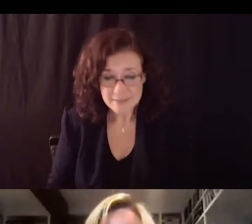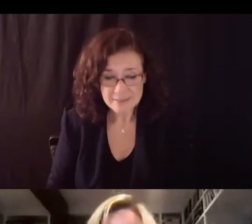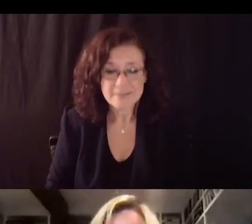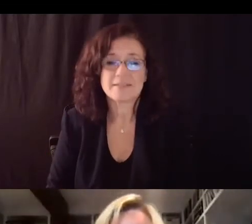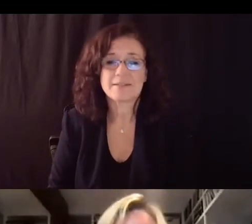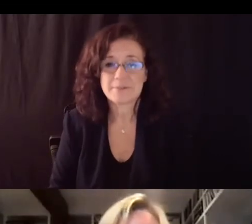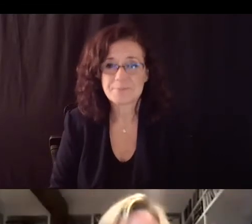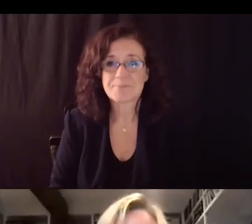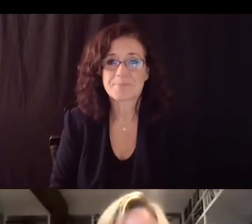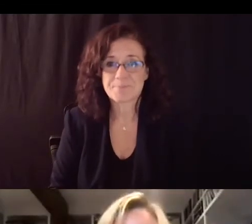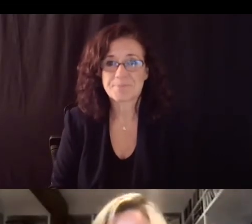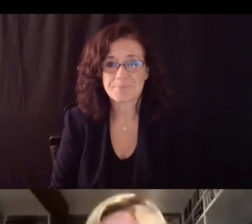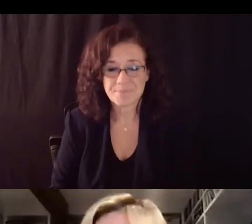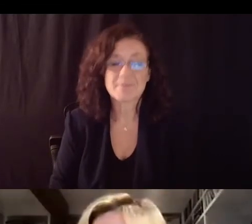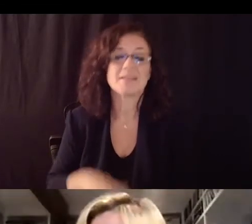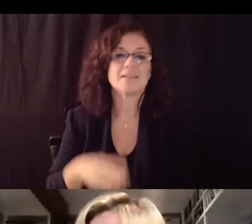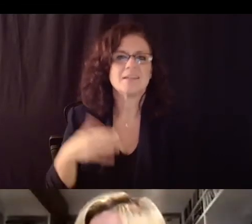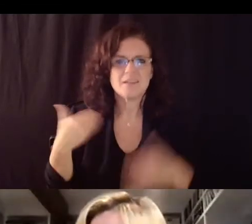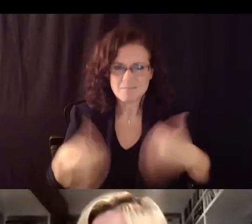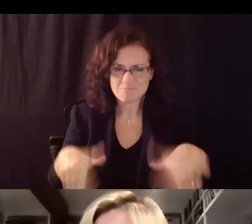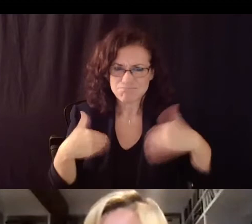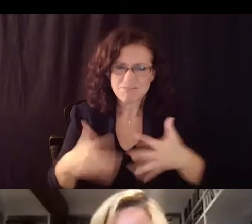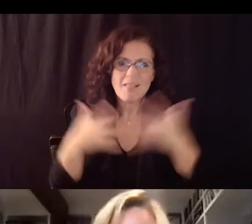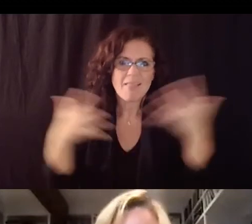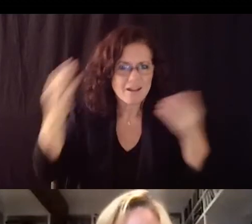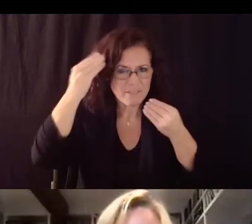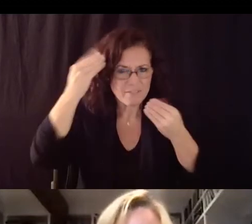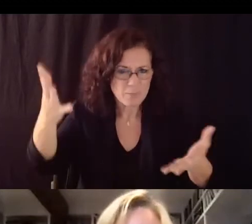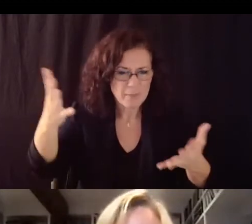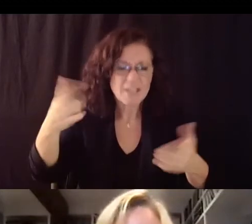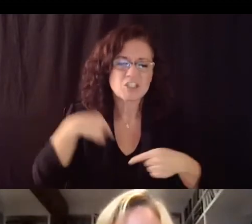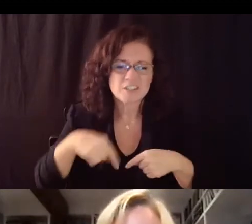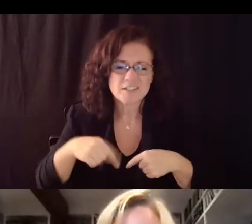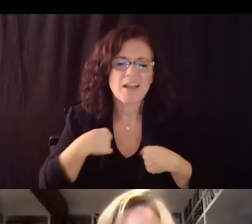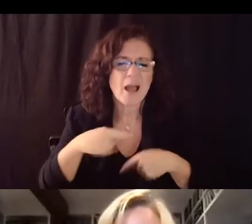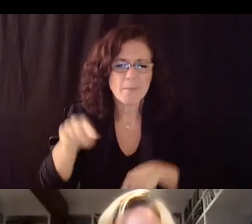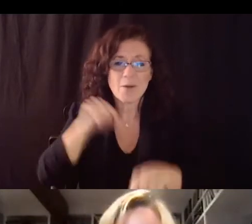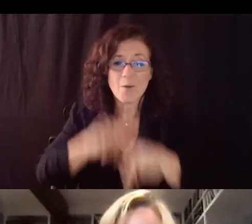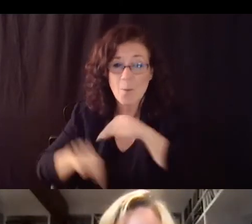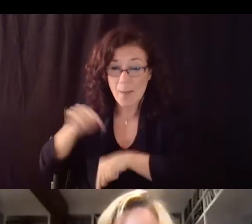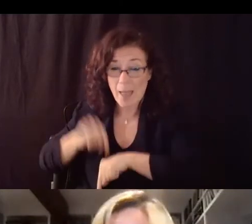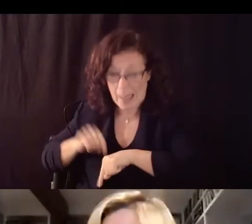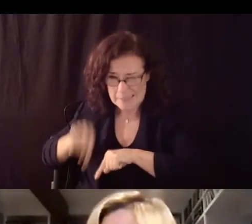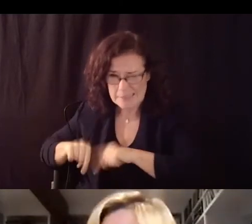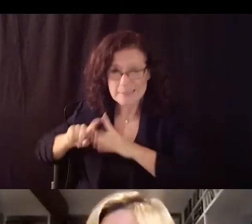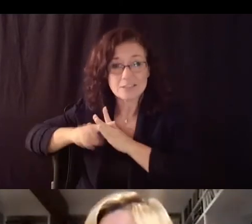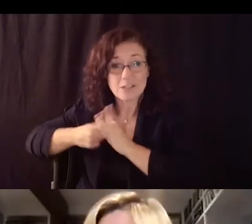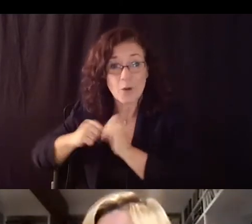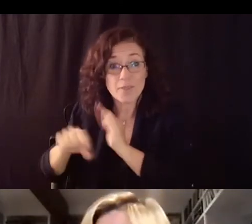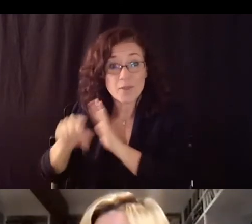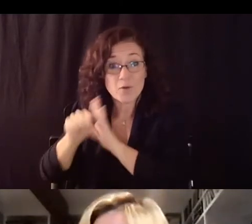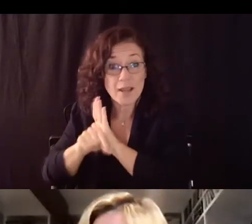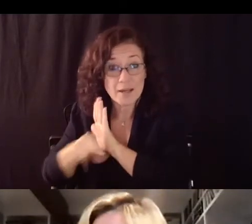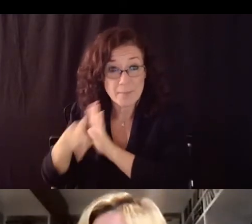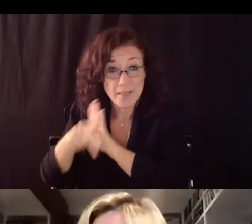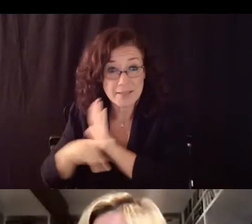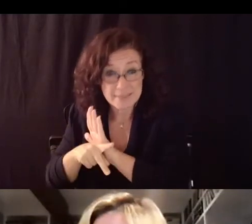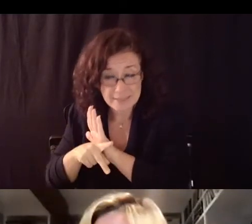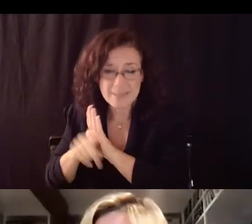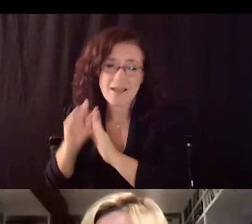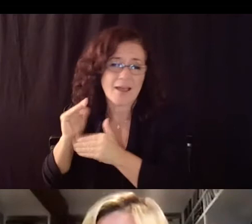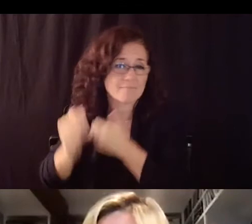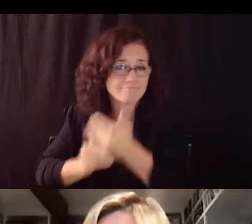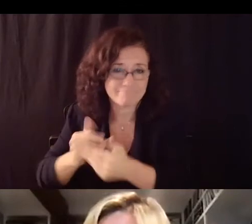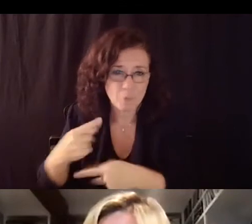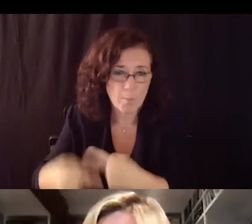i'm going to take it kind of in reverse order to stay on the grading policy first but then go back to the beginning of the presentation um again uh